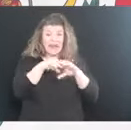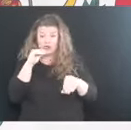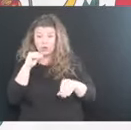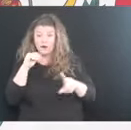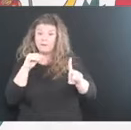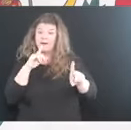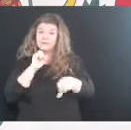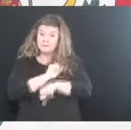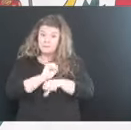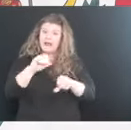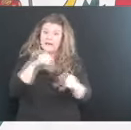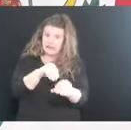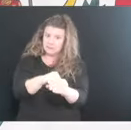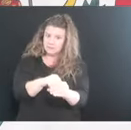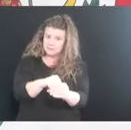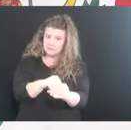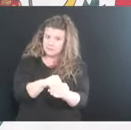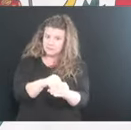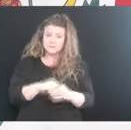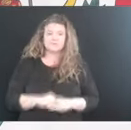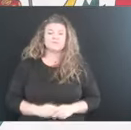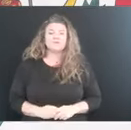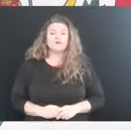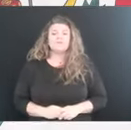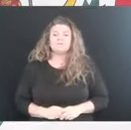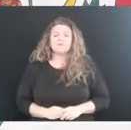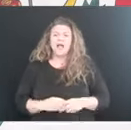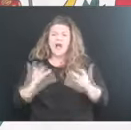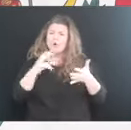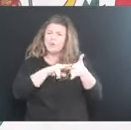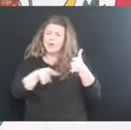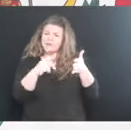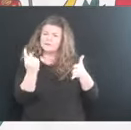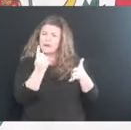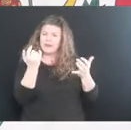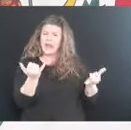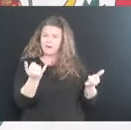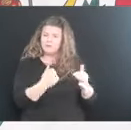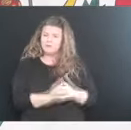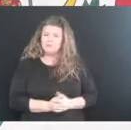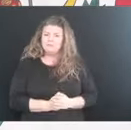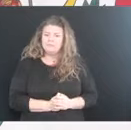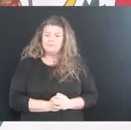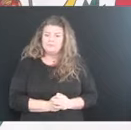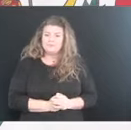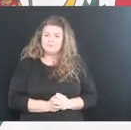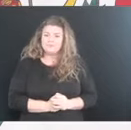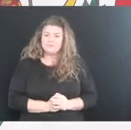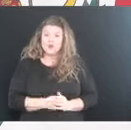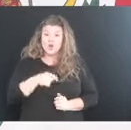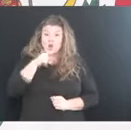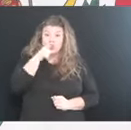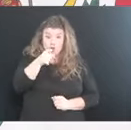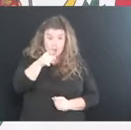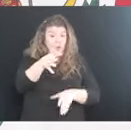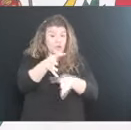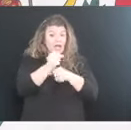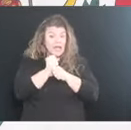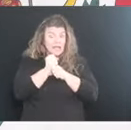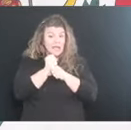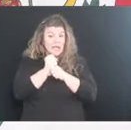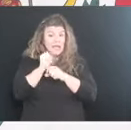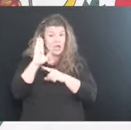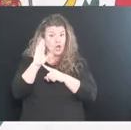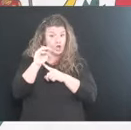Now, just get this. I want to read this to you. You can get your booster shot 18